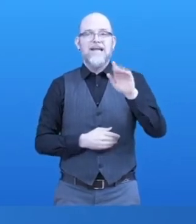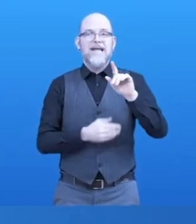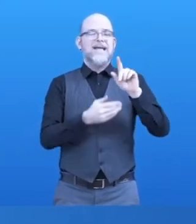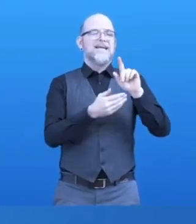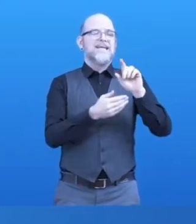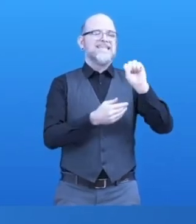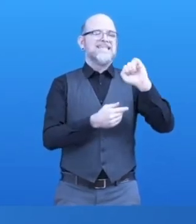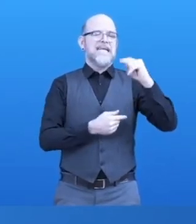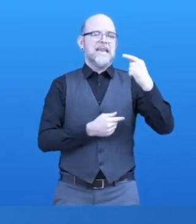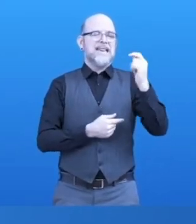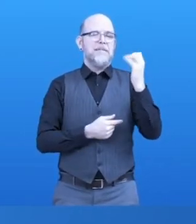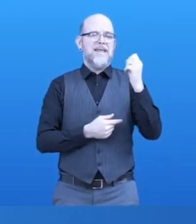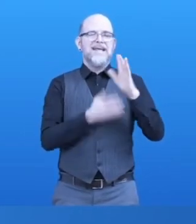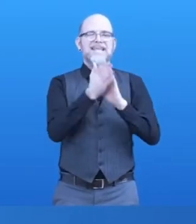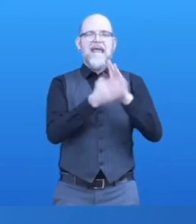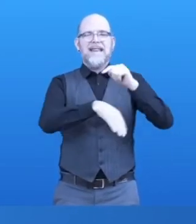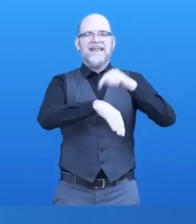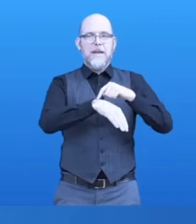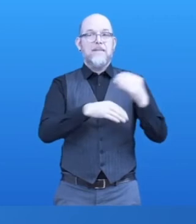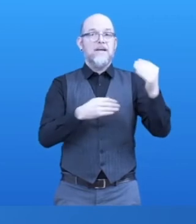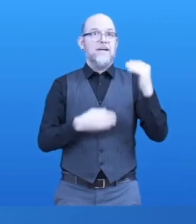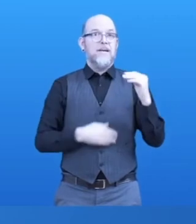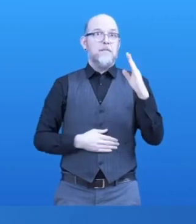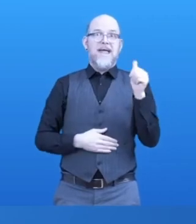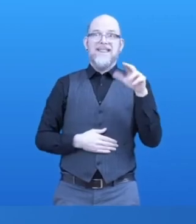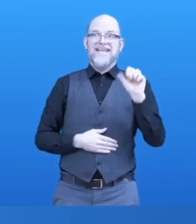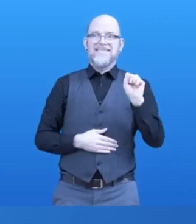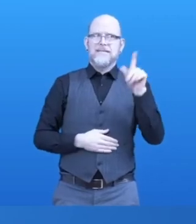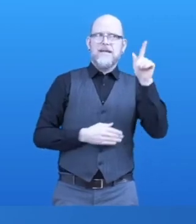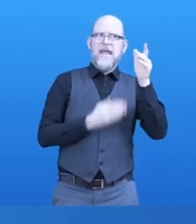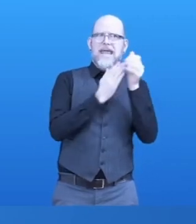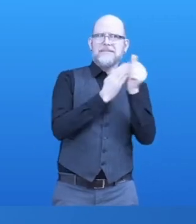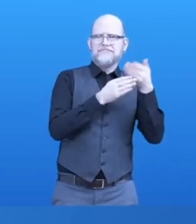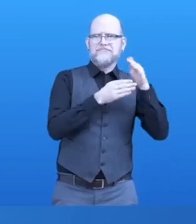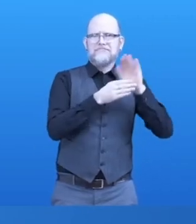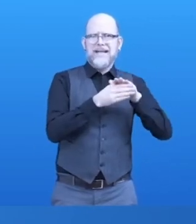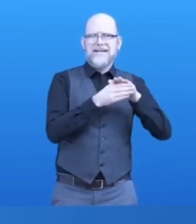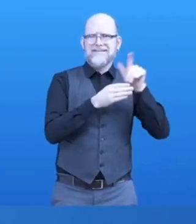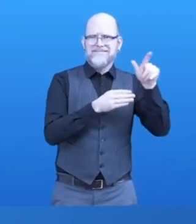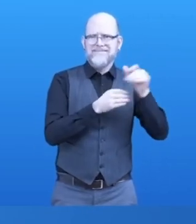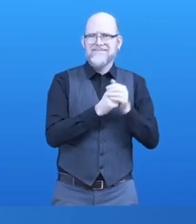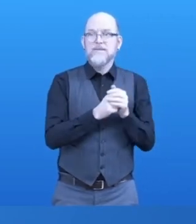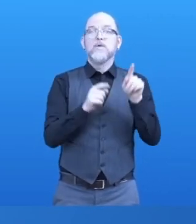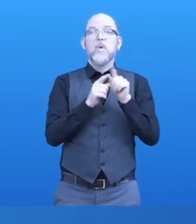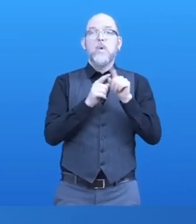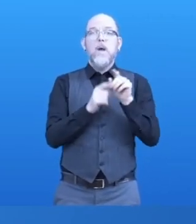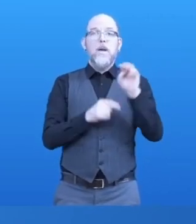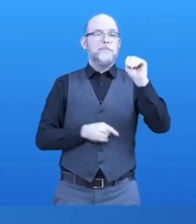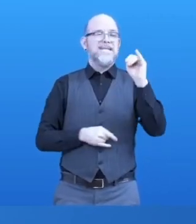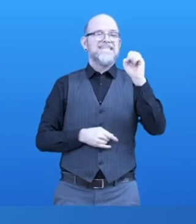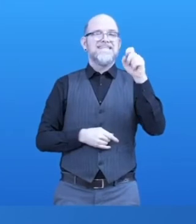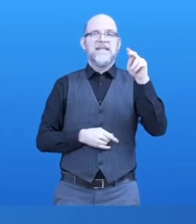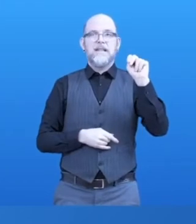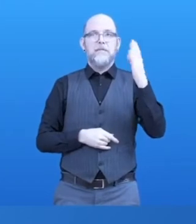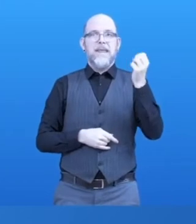David Baines Access and Inclusion and Alvin Tan from SG Enable